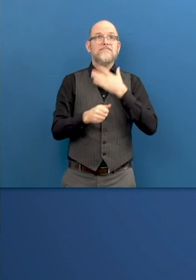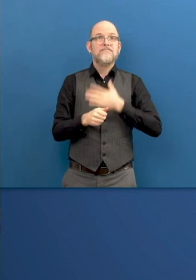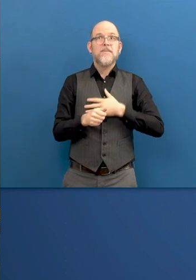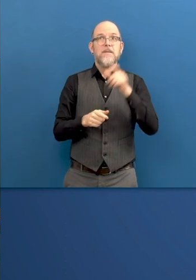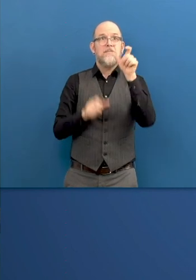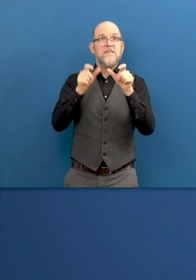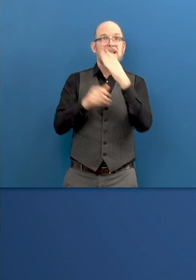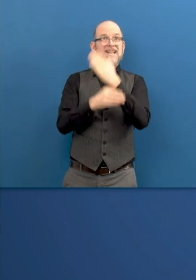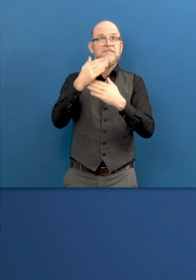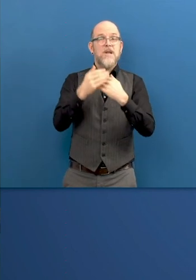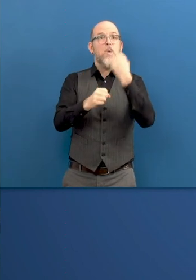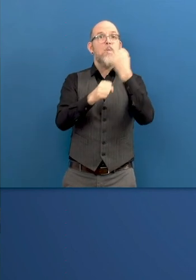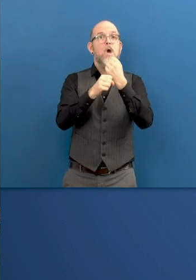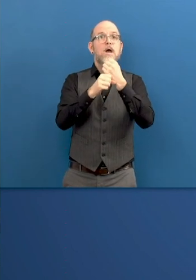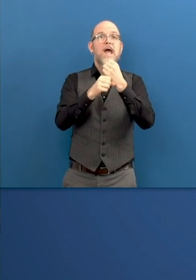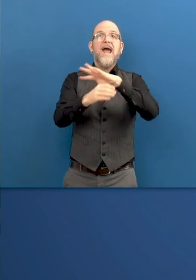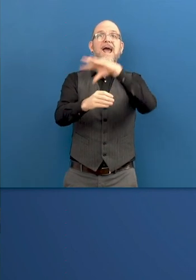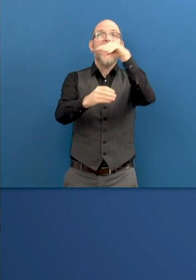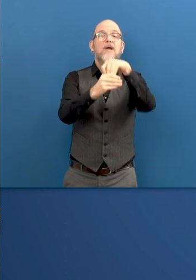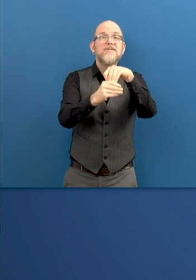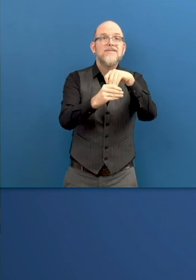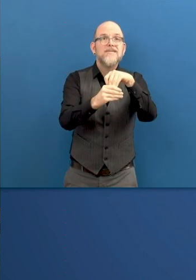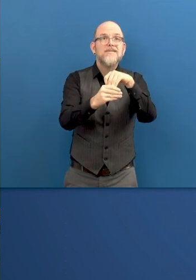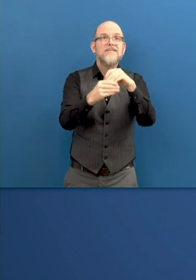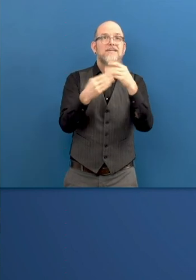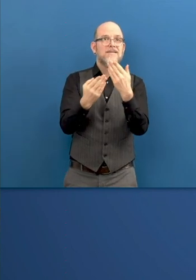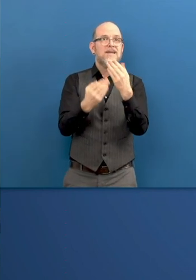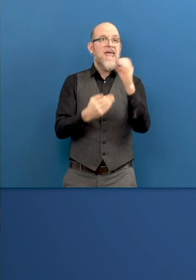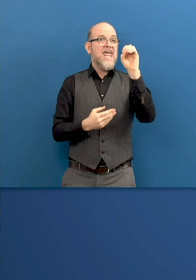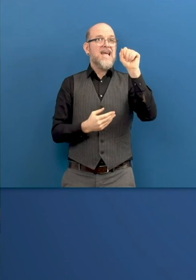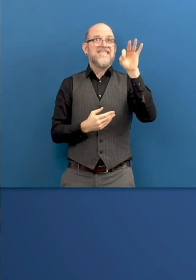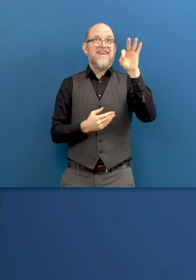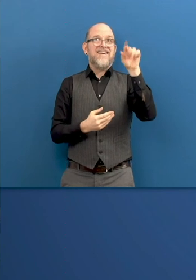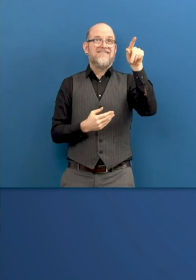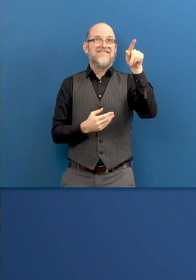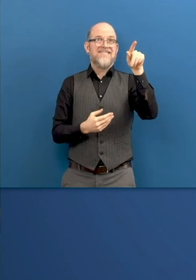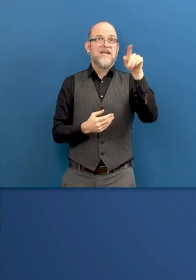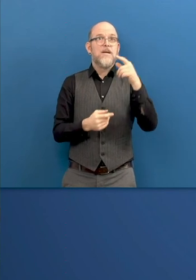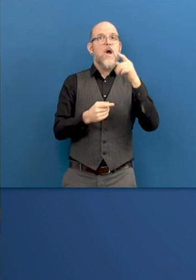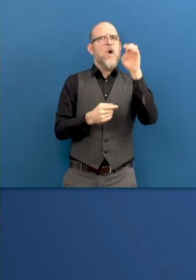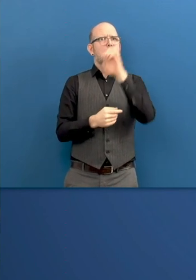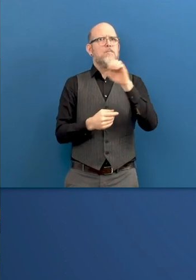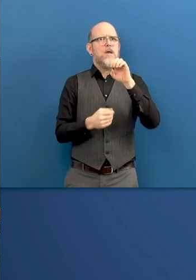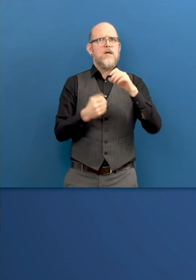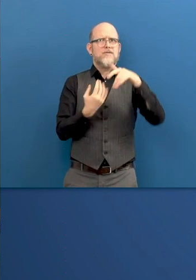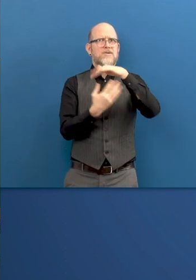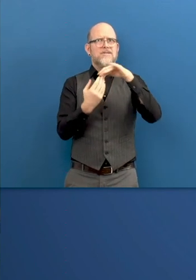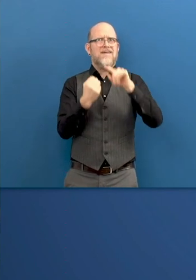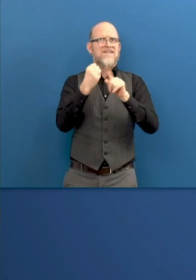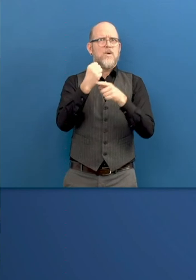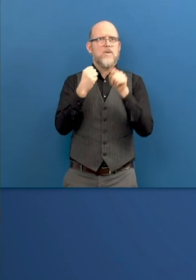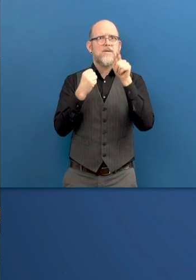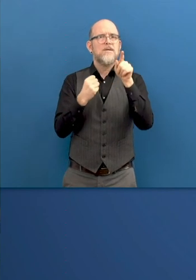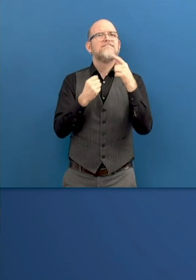Fund, that we can continue working to transform society that is for everyone. And